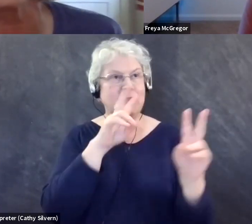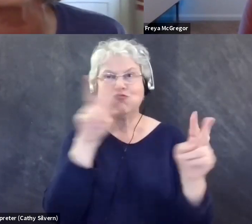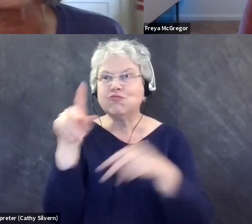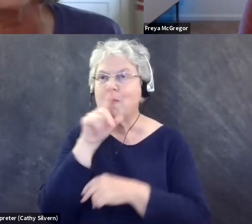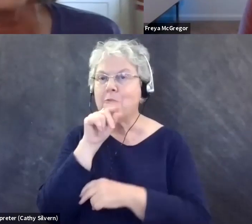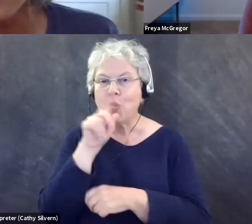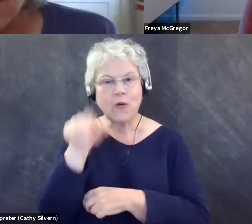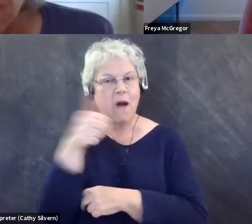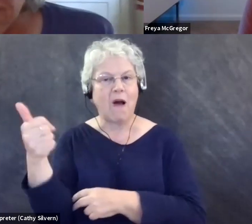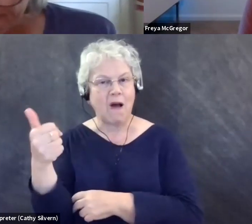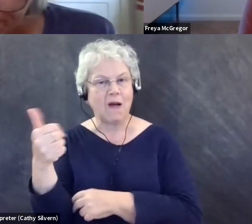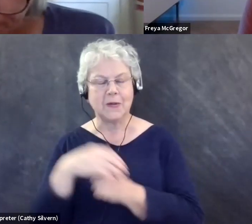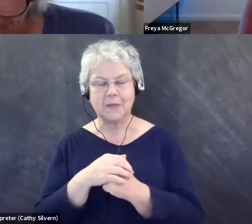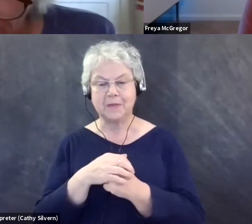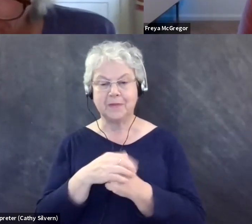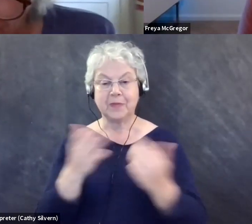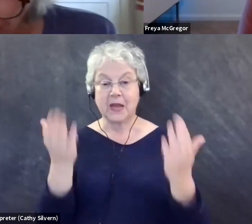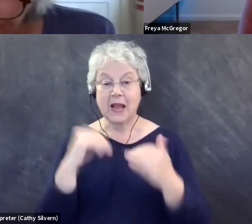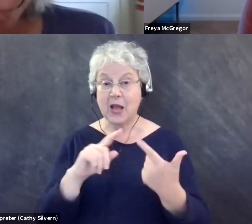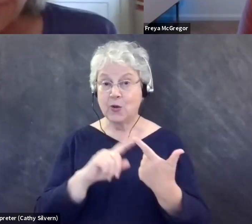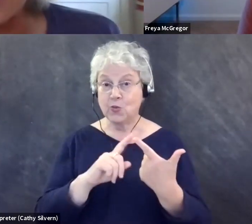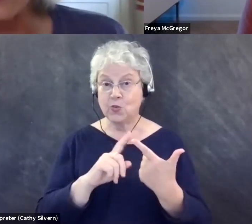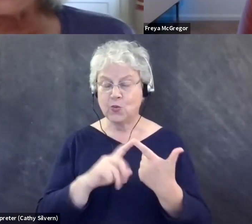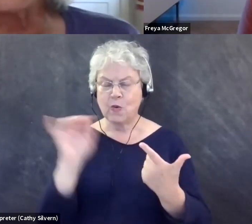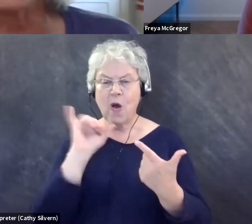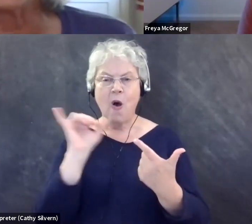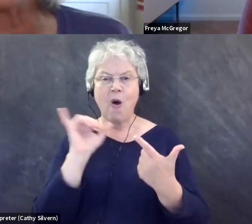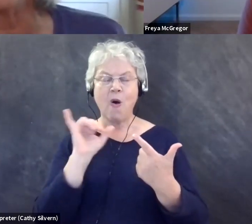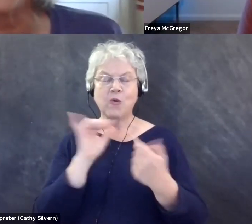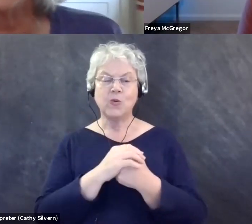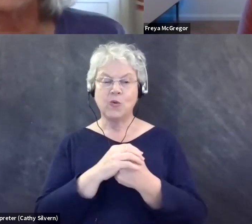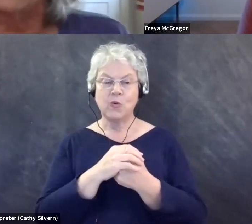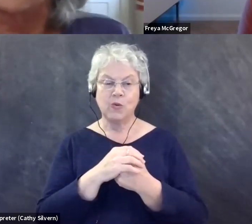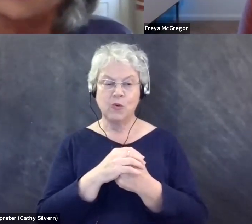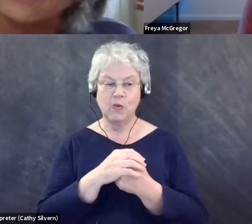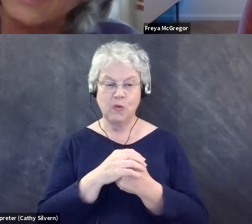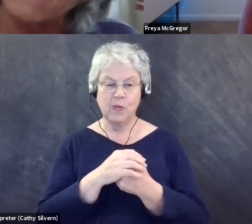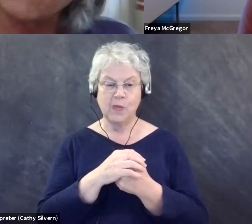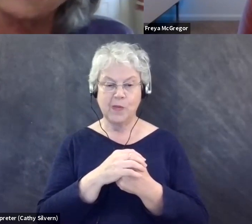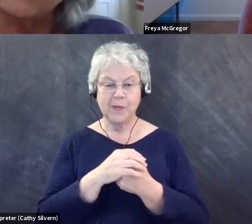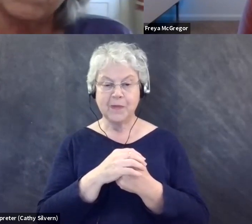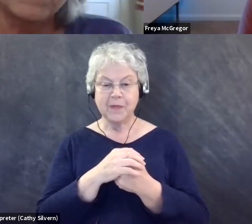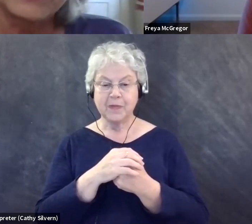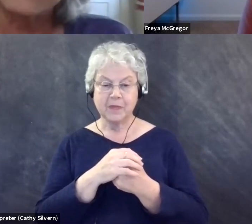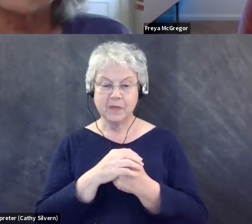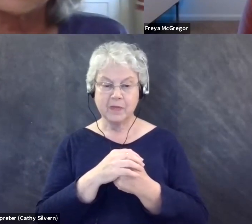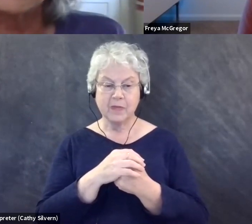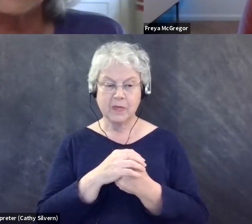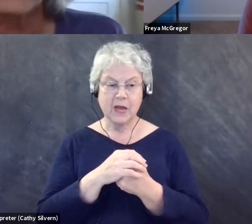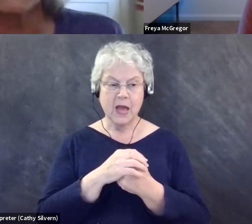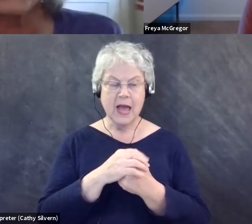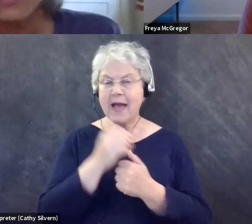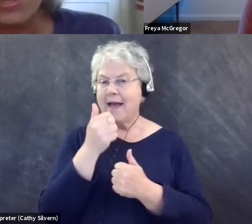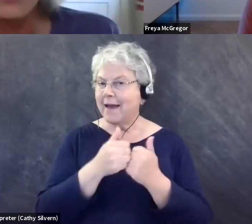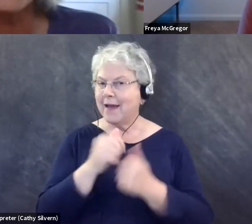otherwise, clearly. Um, I would also say, um, that again, every disability